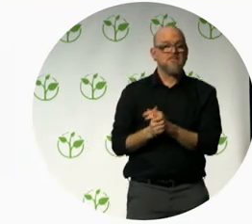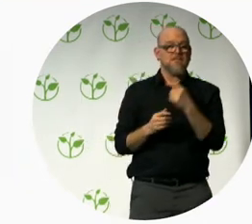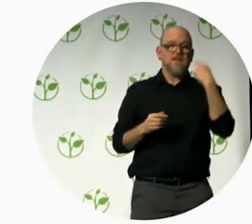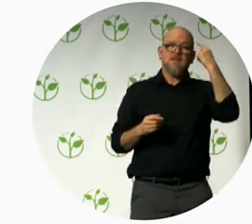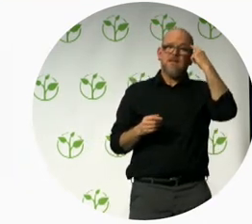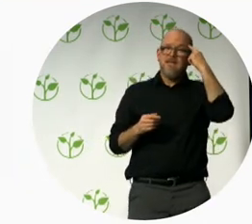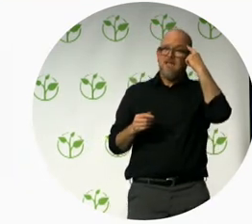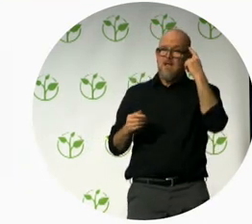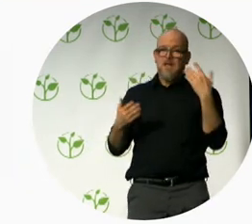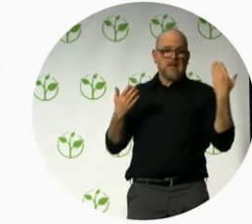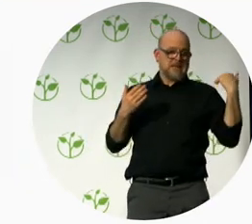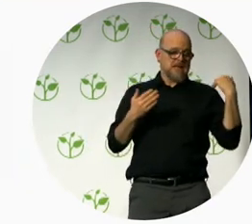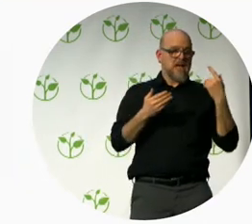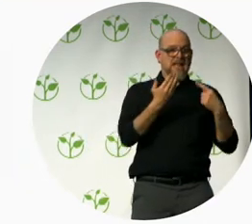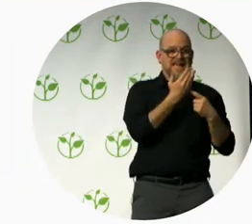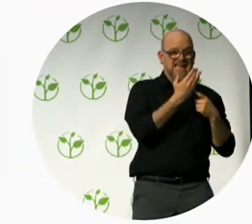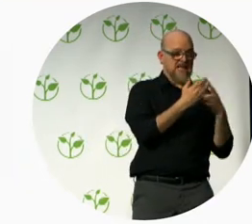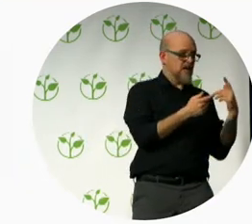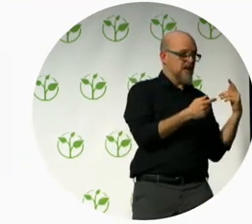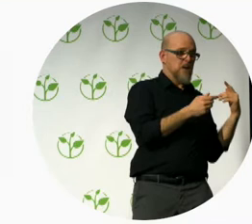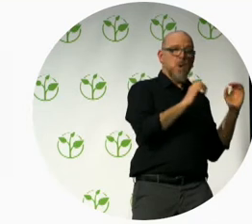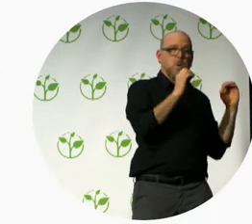Accessibility by design.